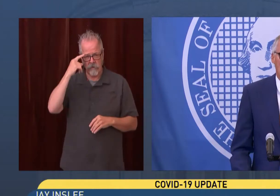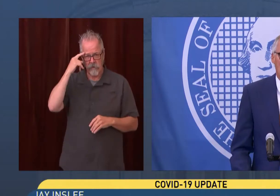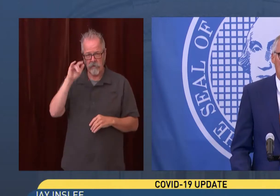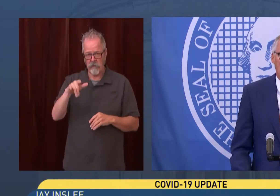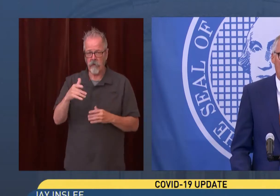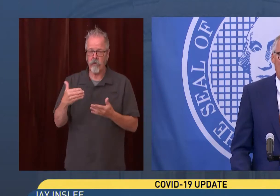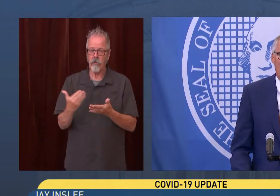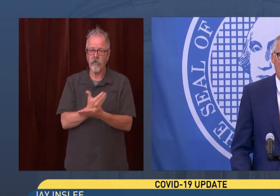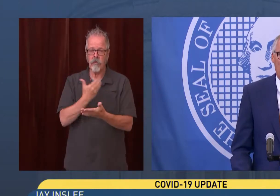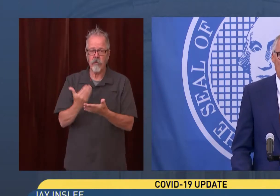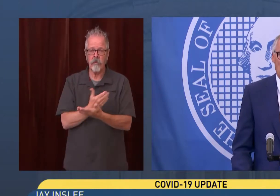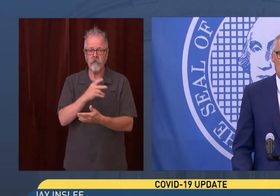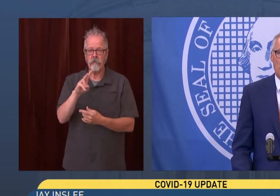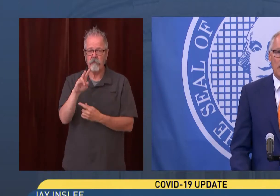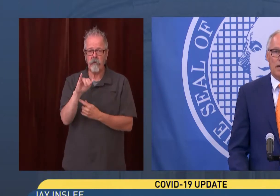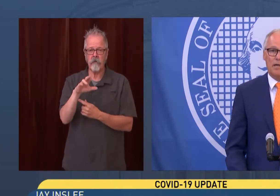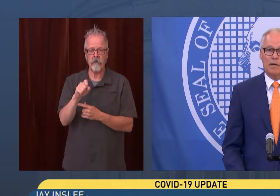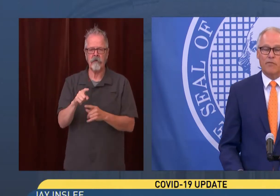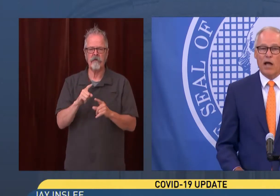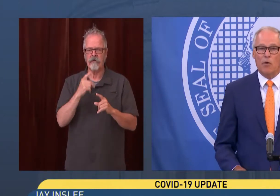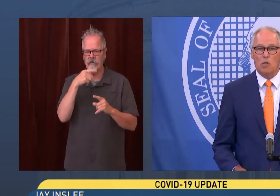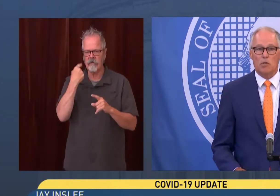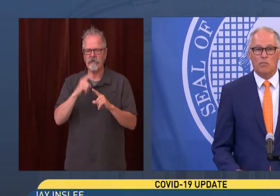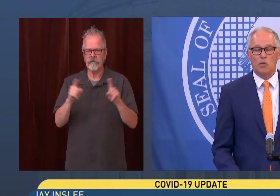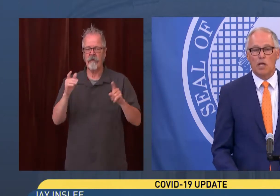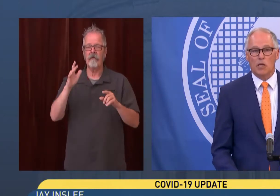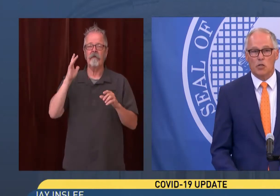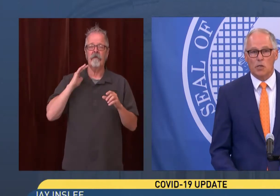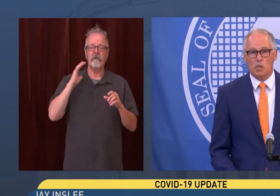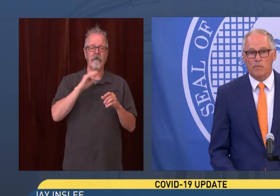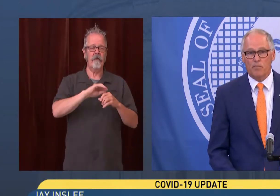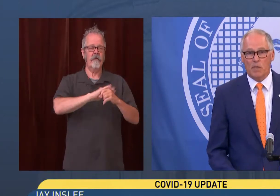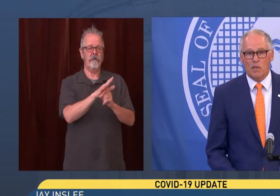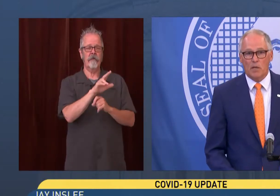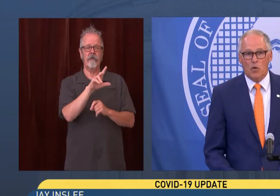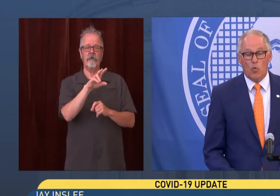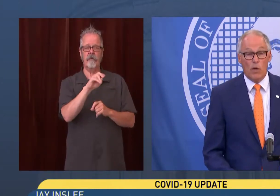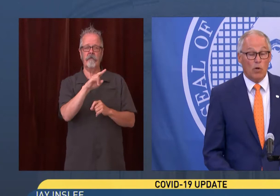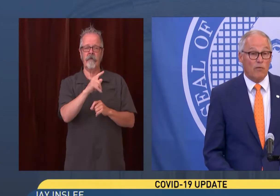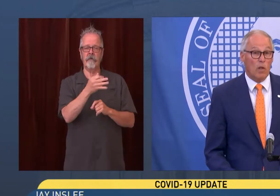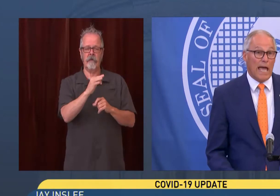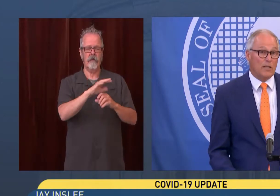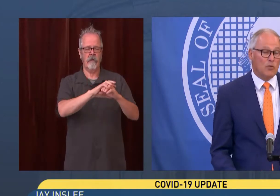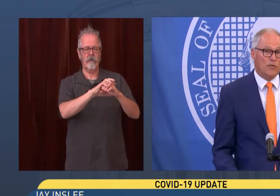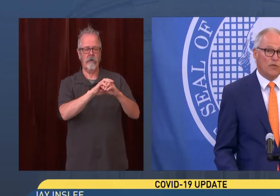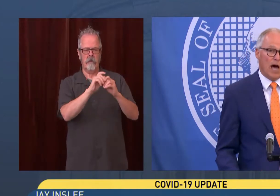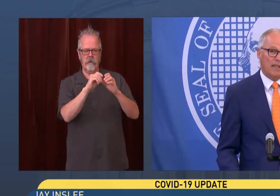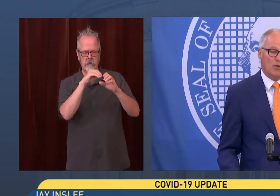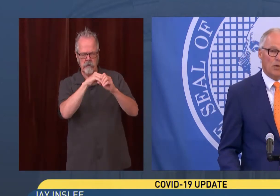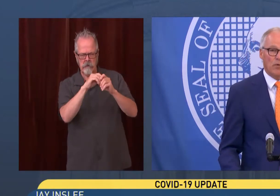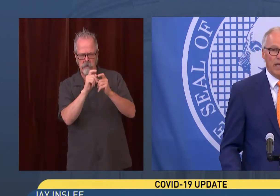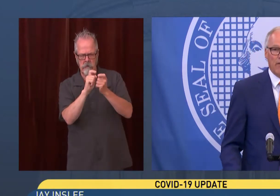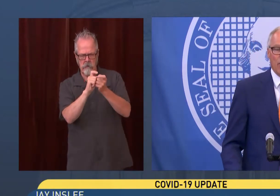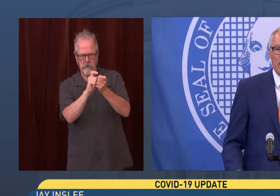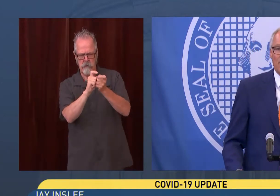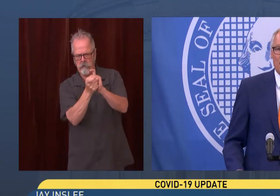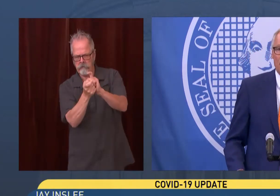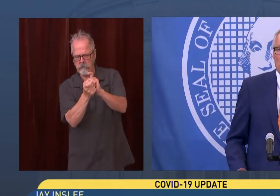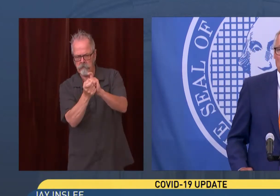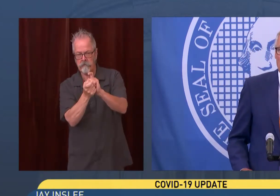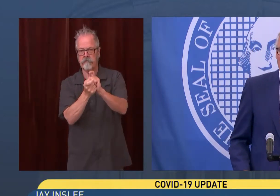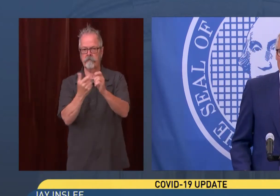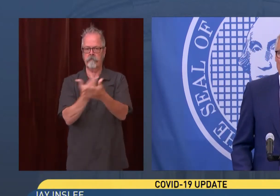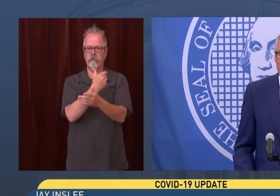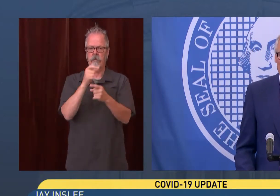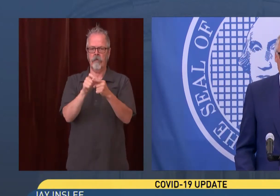is from the previous virus mutations. We would have liked to have thought that when we have reached